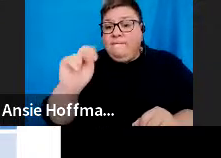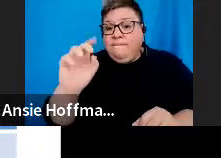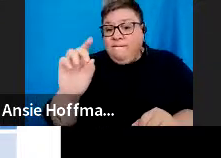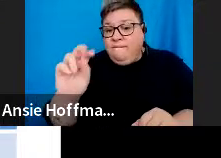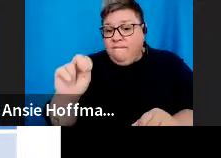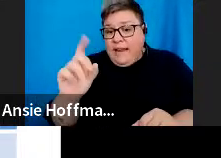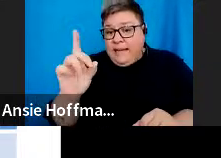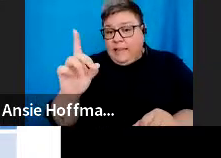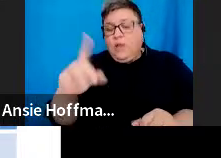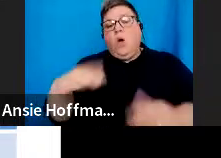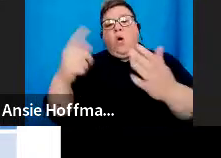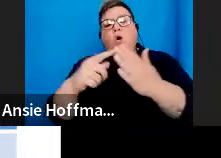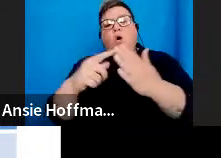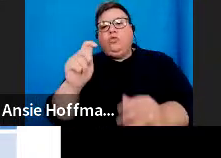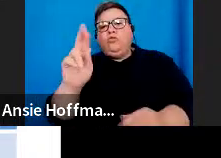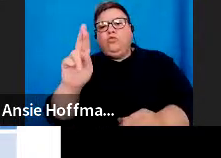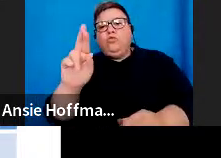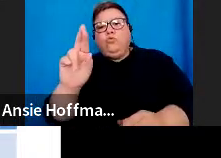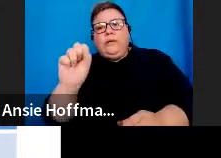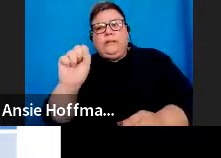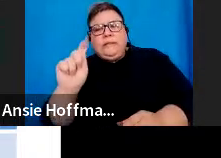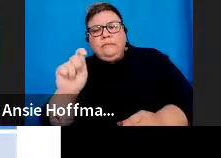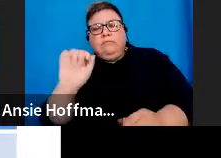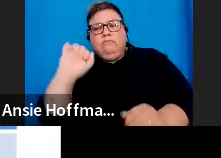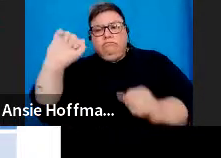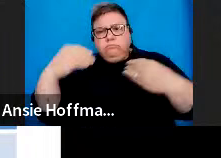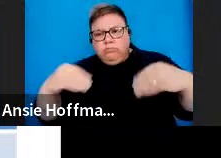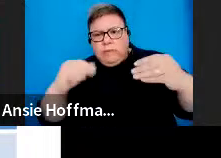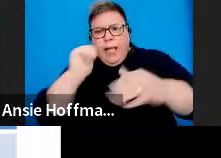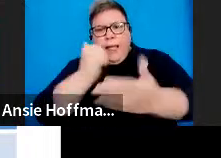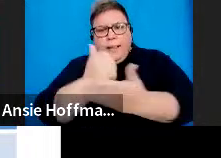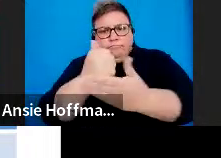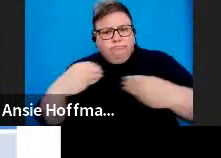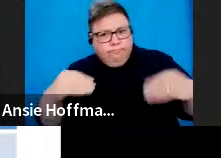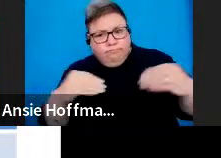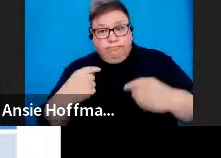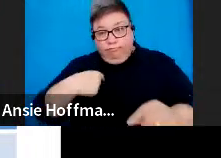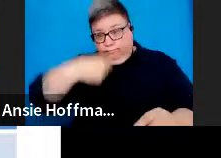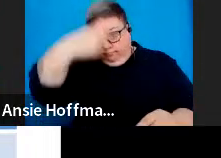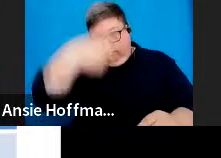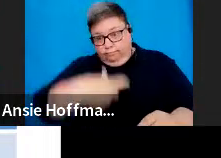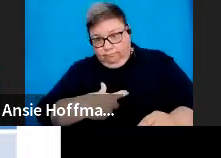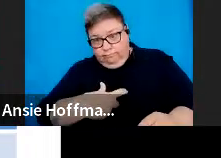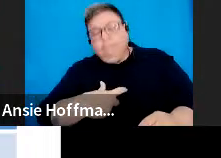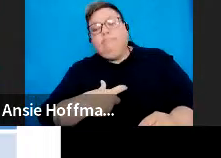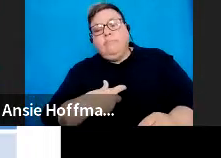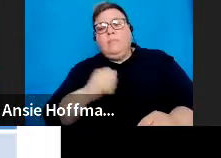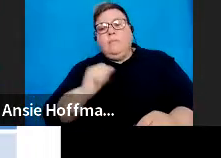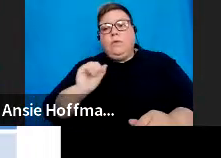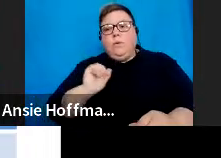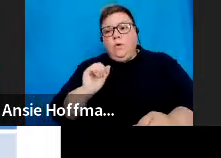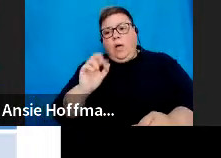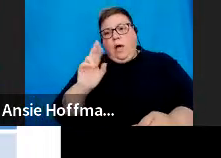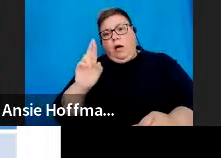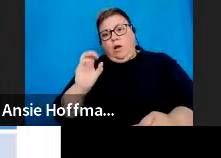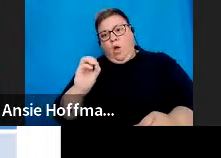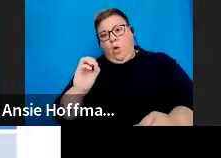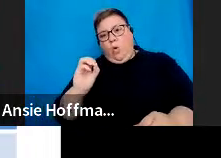oversee or manage the affairs of the trust. Then we've got, again, a recognition of transfer, ROT02.